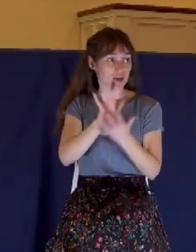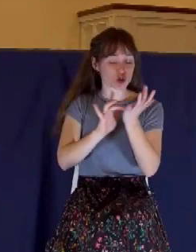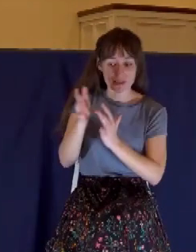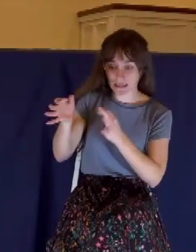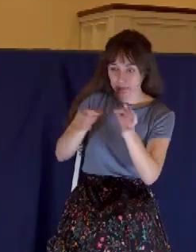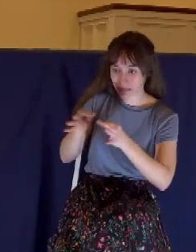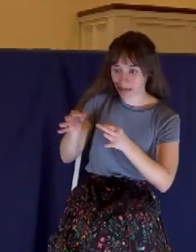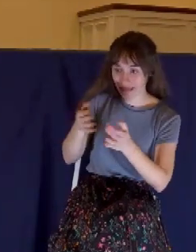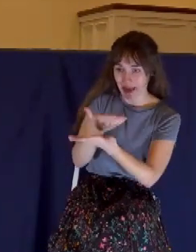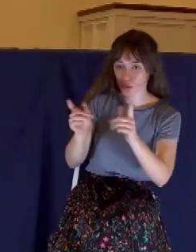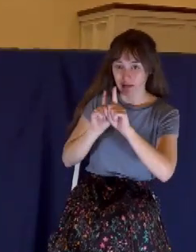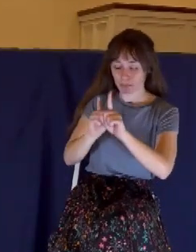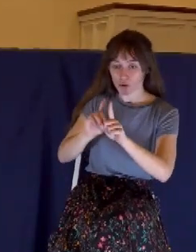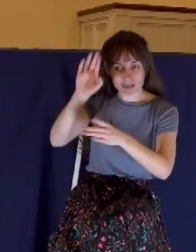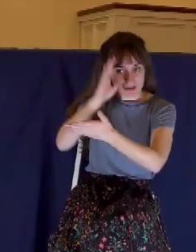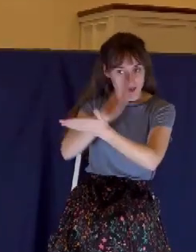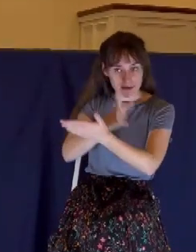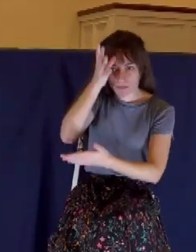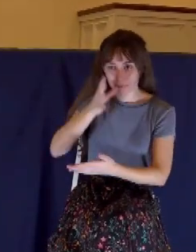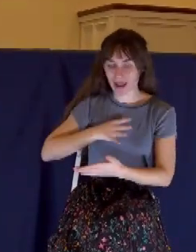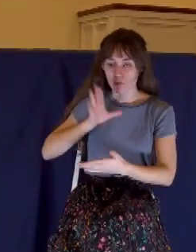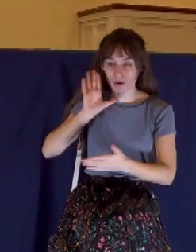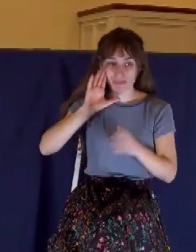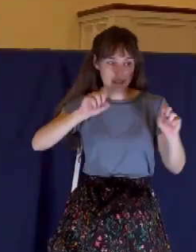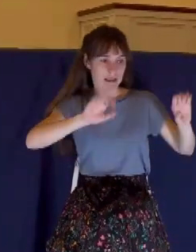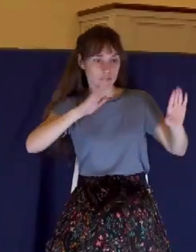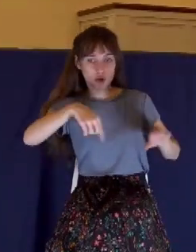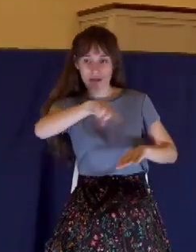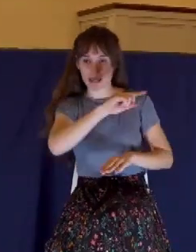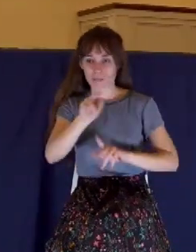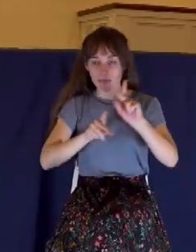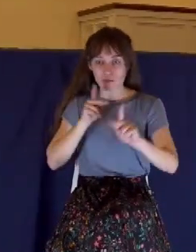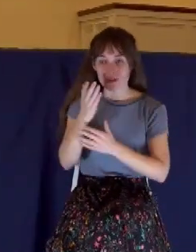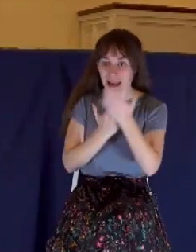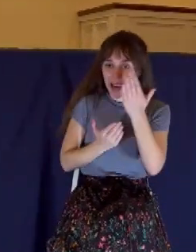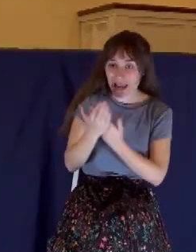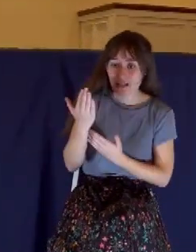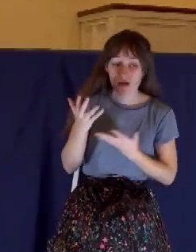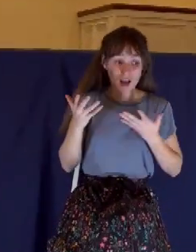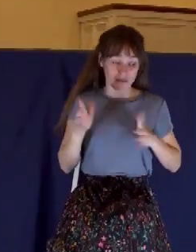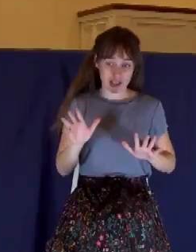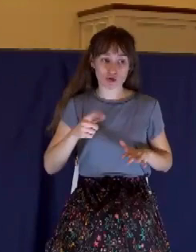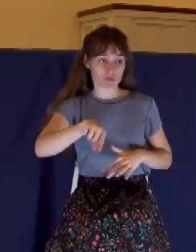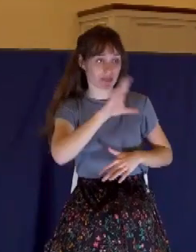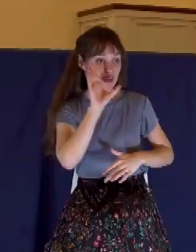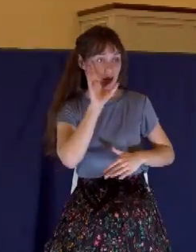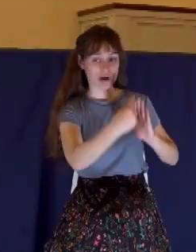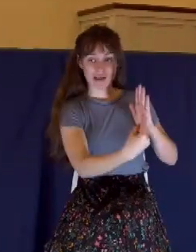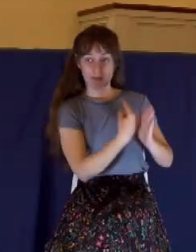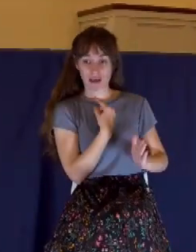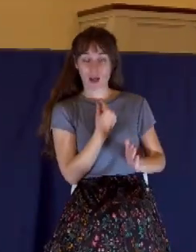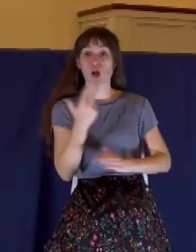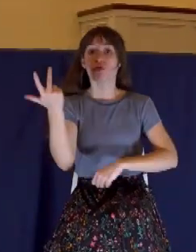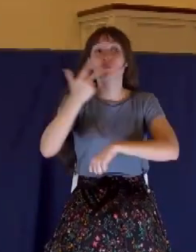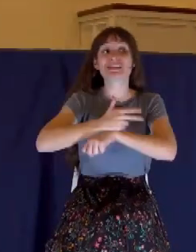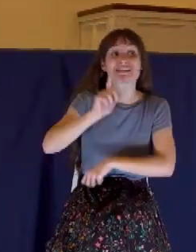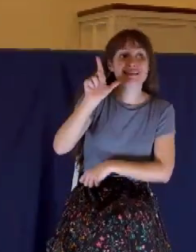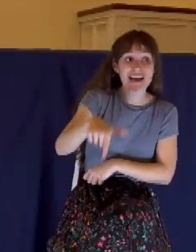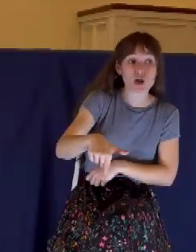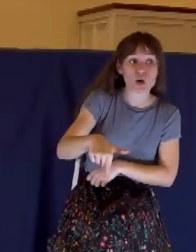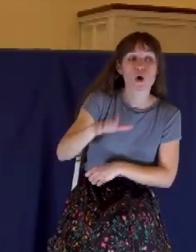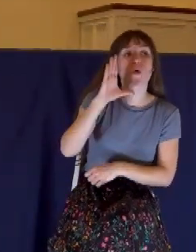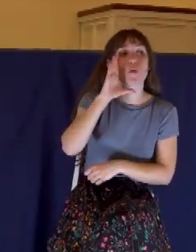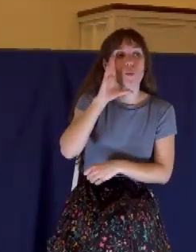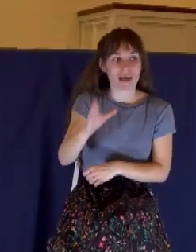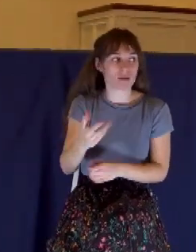of men and they shall kill Him and after that He is killed. He shall rise the third day. But they understood not that